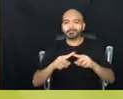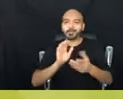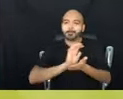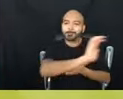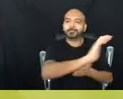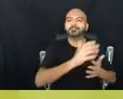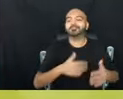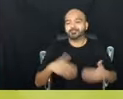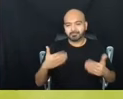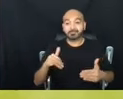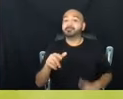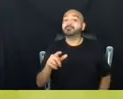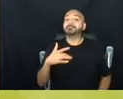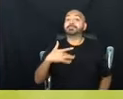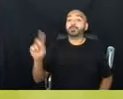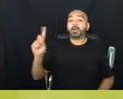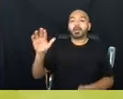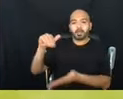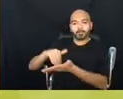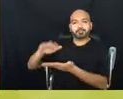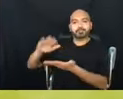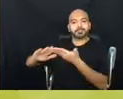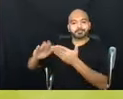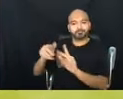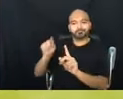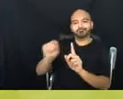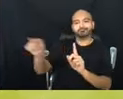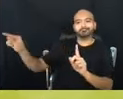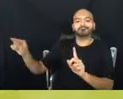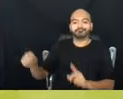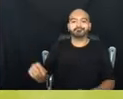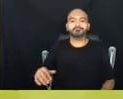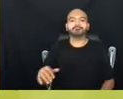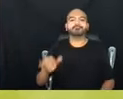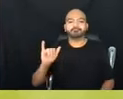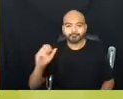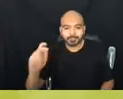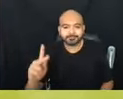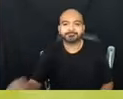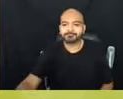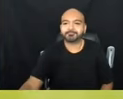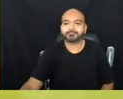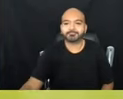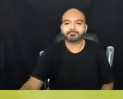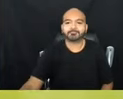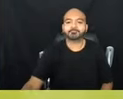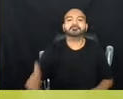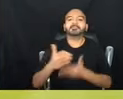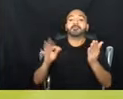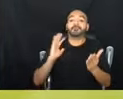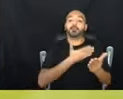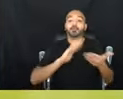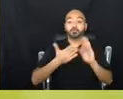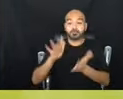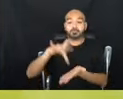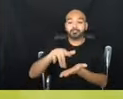of our community centers that end up, okay, some of our community centers. And